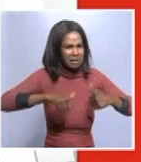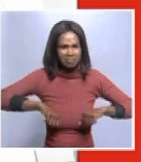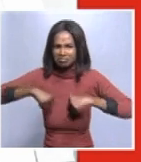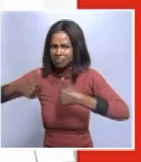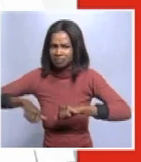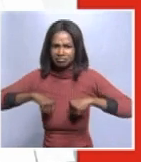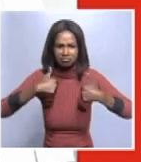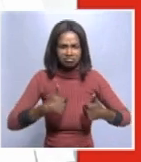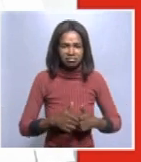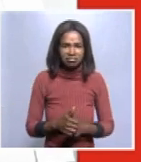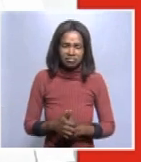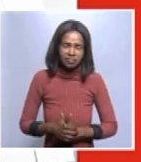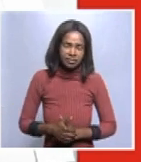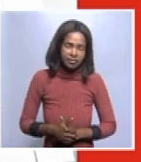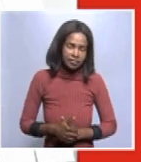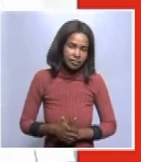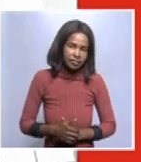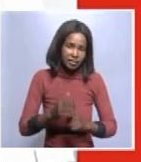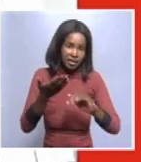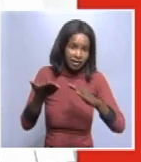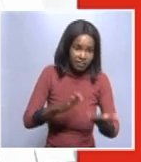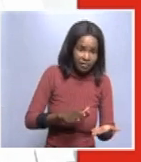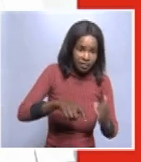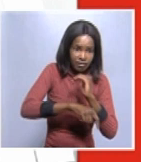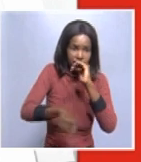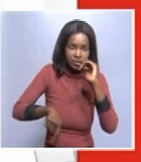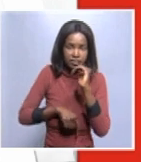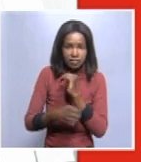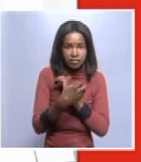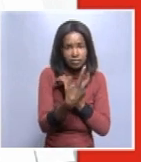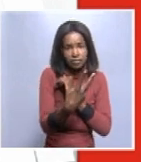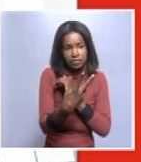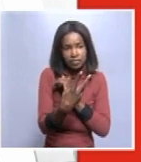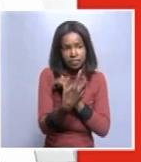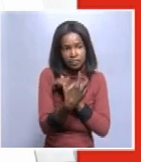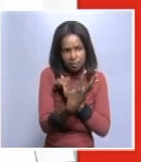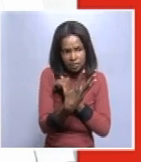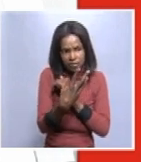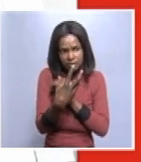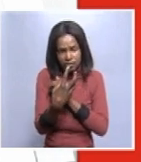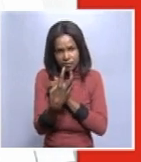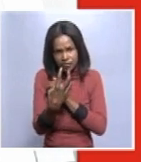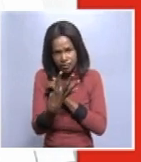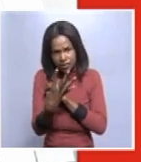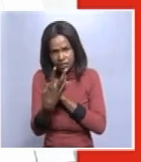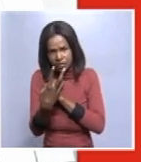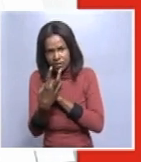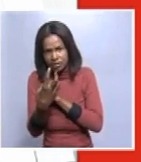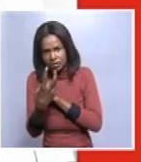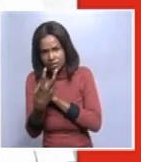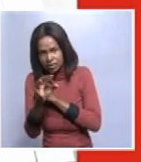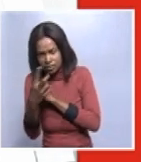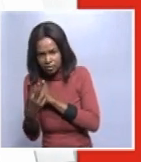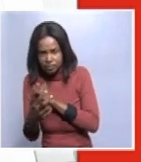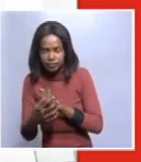The total COVID death, 2,992, with COVID